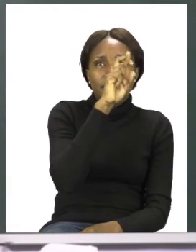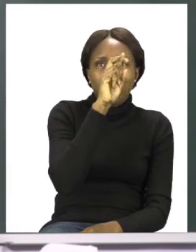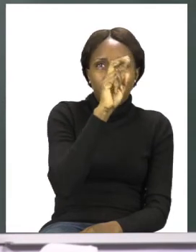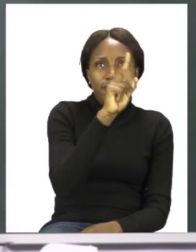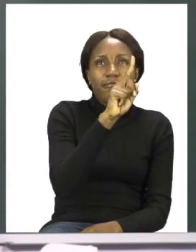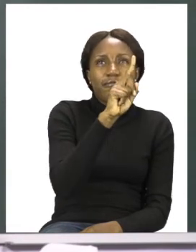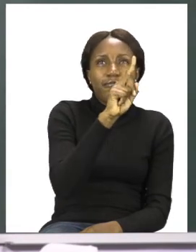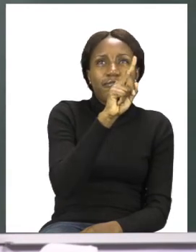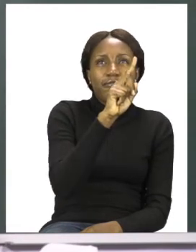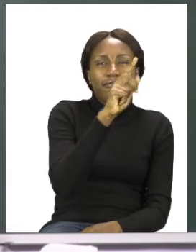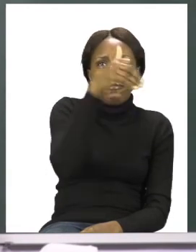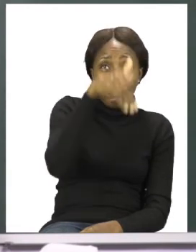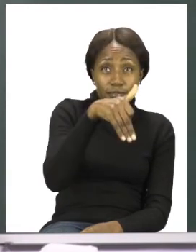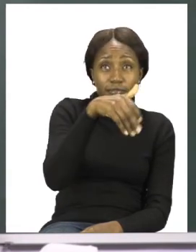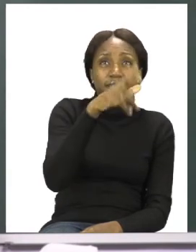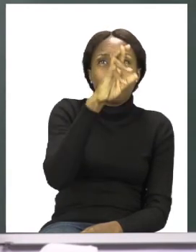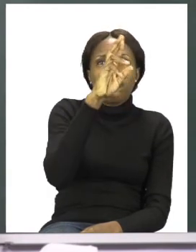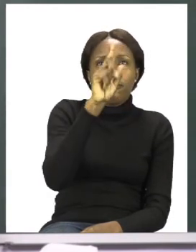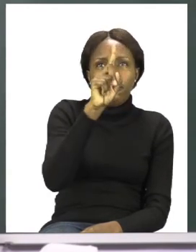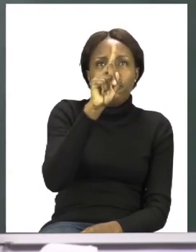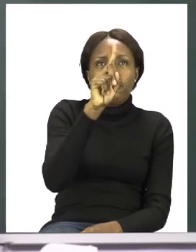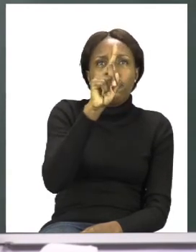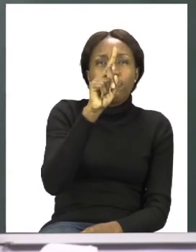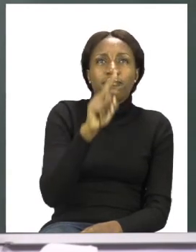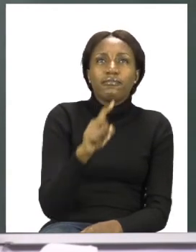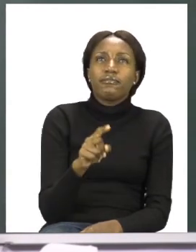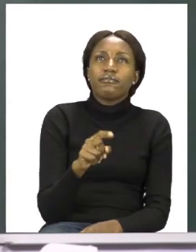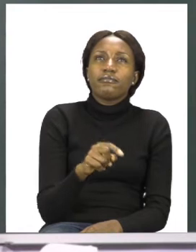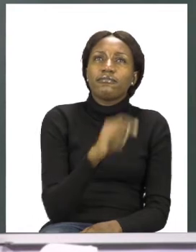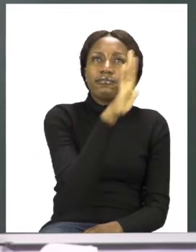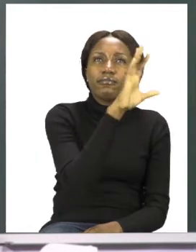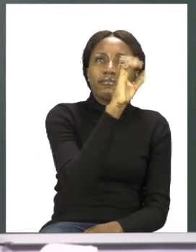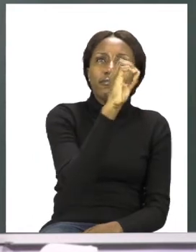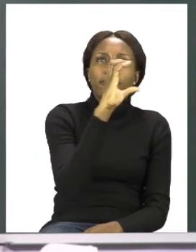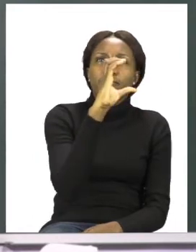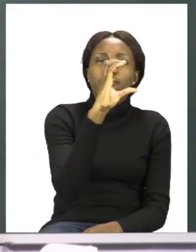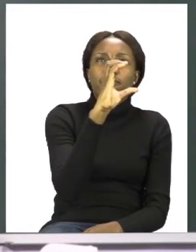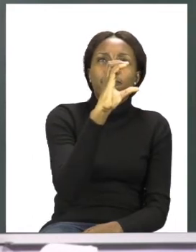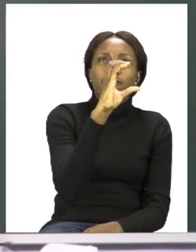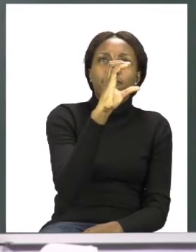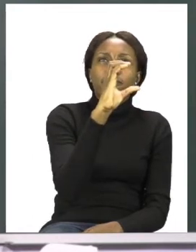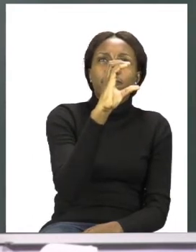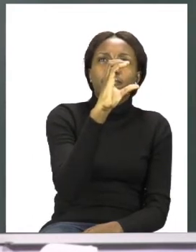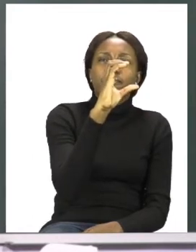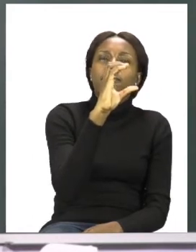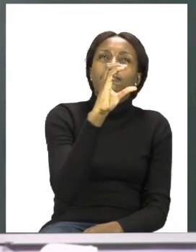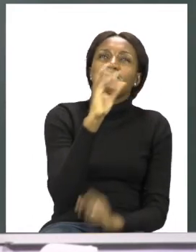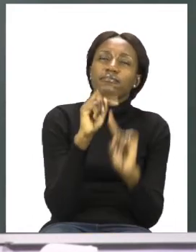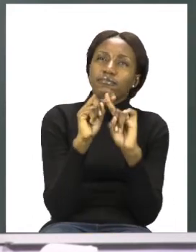sign and a one. So, unlike the 50 cent coin where we were reading it as 50